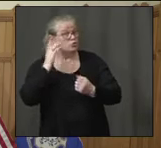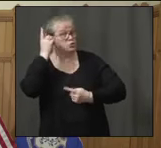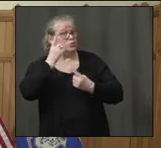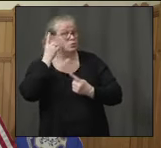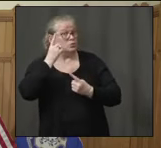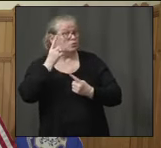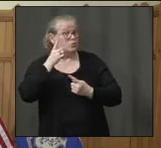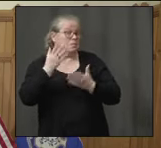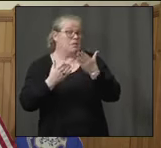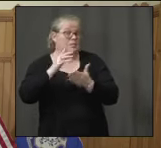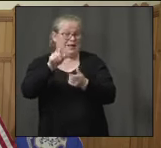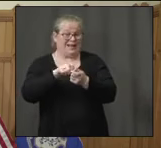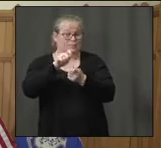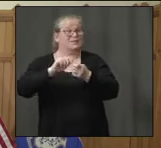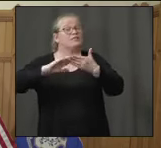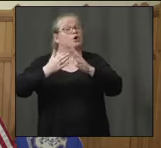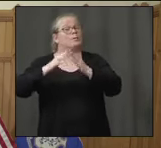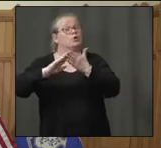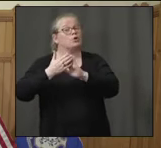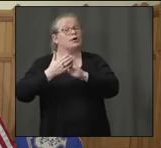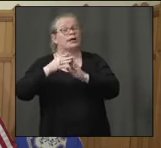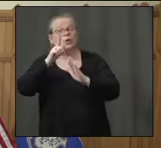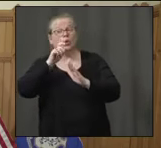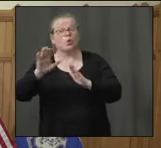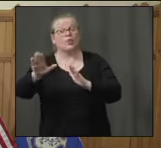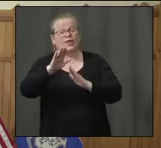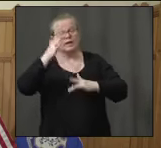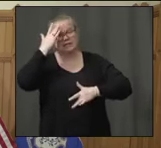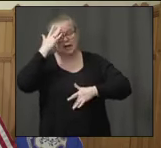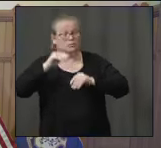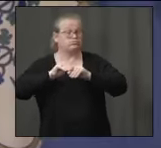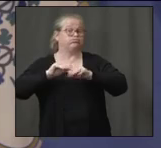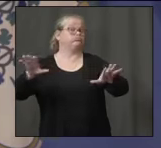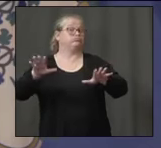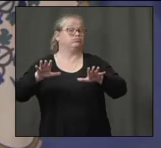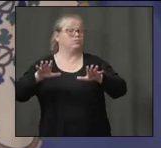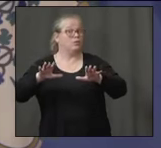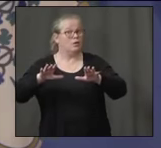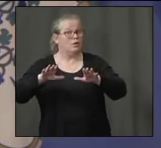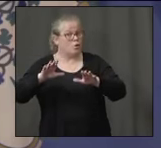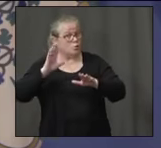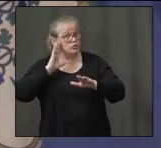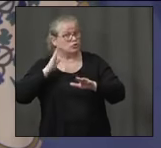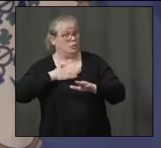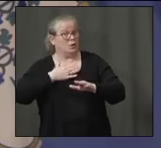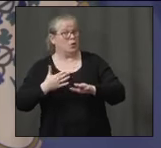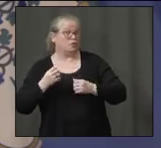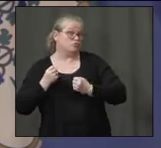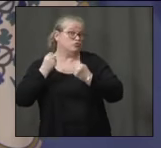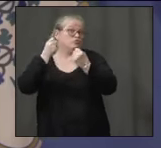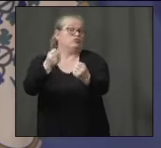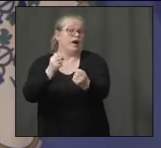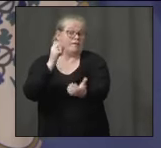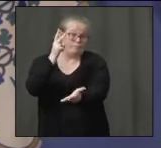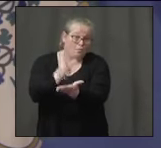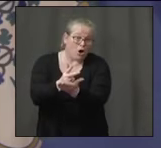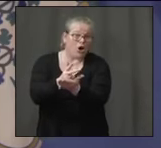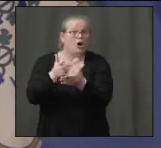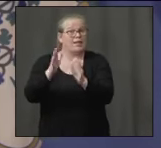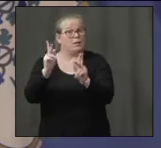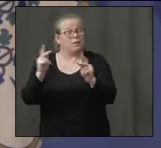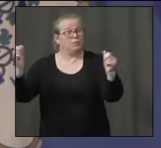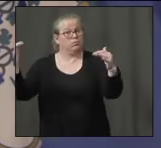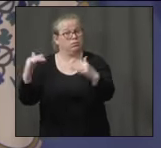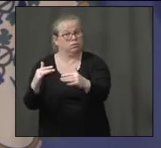affected with infections at a higher rate? The answer to that is, of course. But more importantly, we've got an